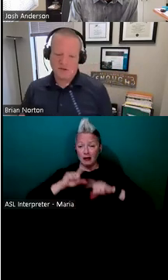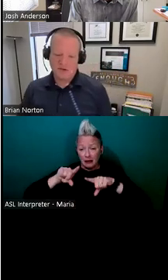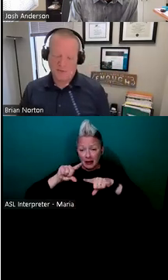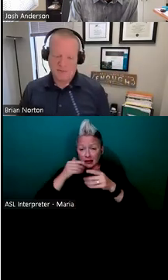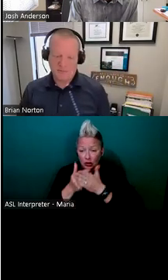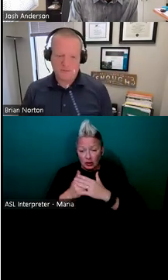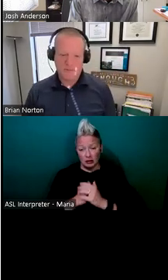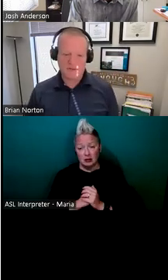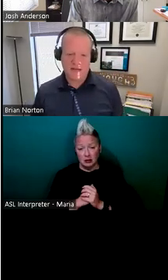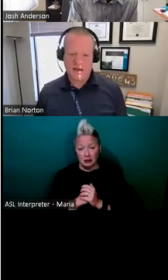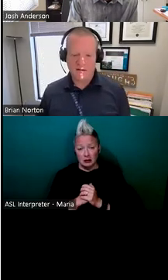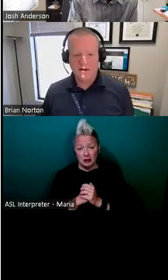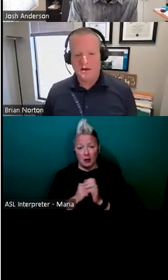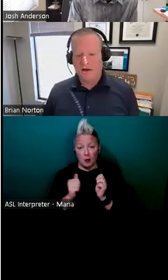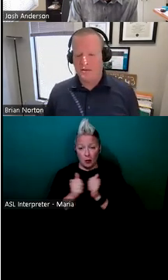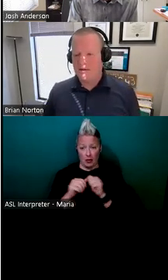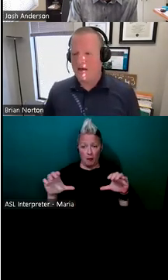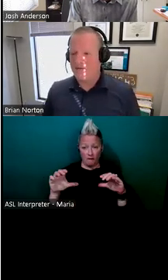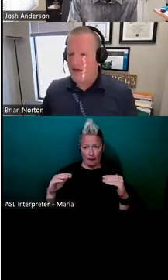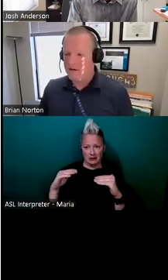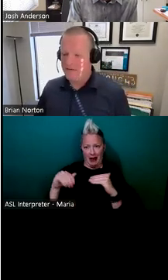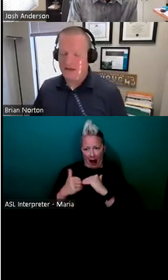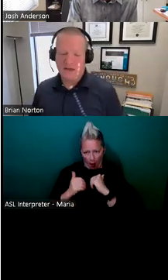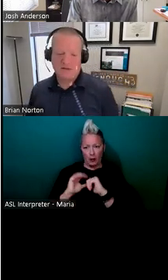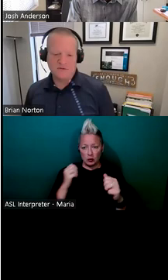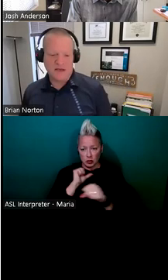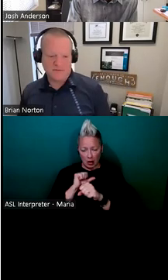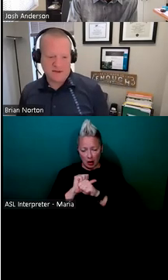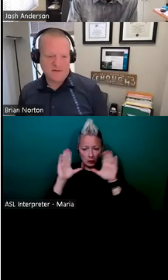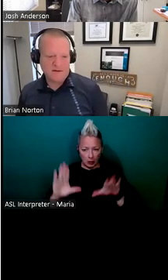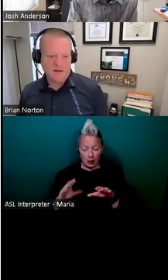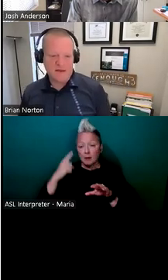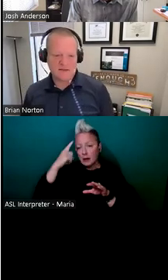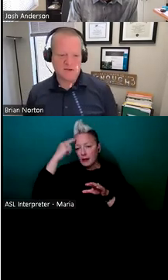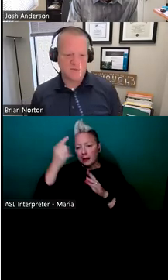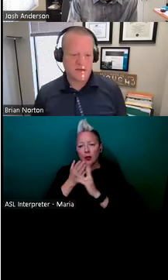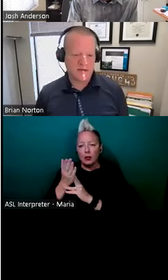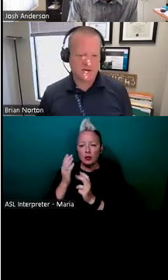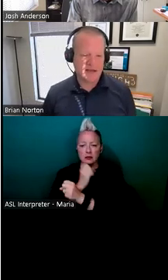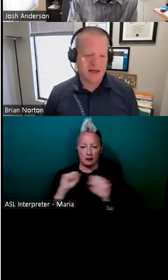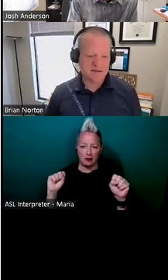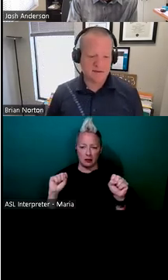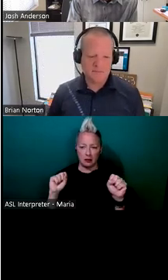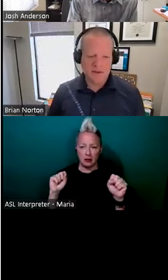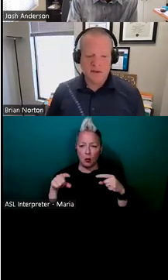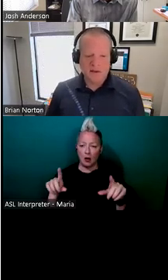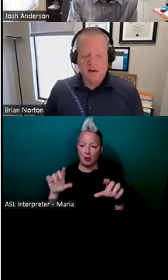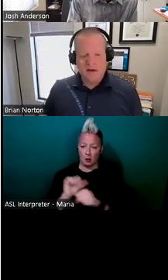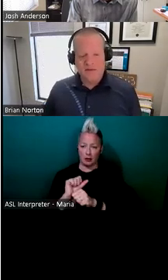They do a good job with the performance and, um, they have a lot of, they think through safety, um, as they do particular tasks.